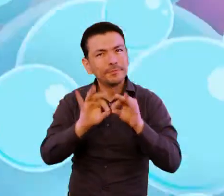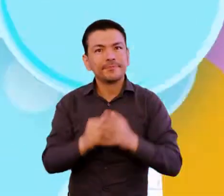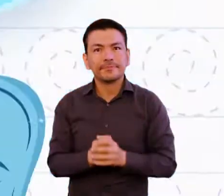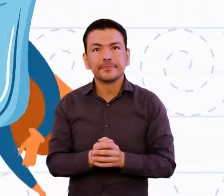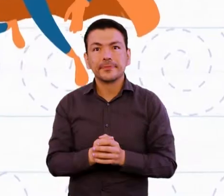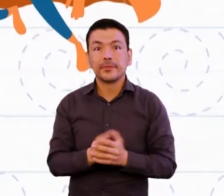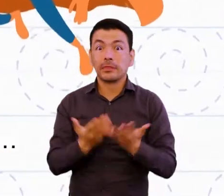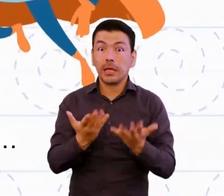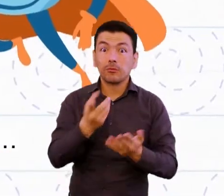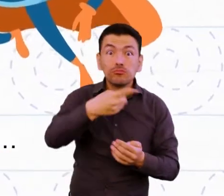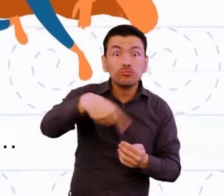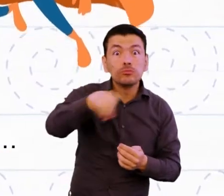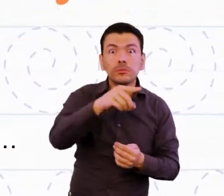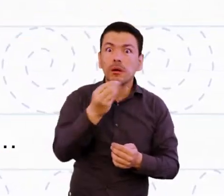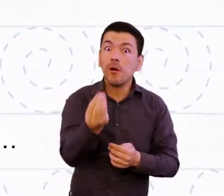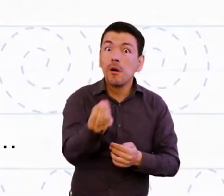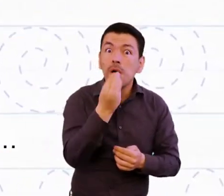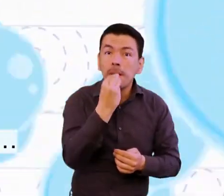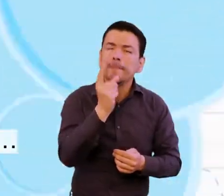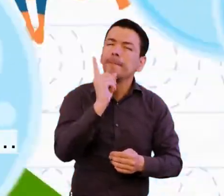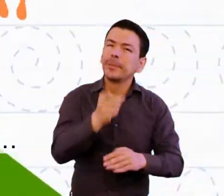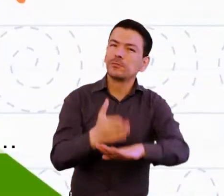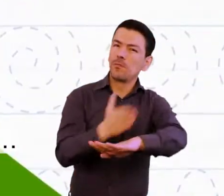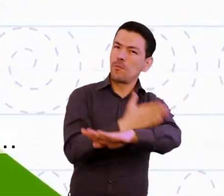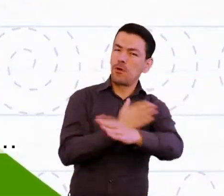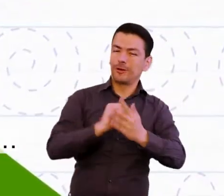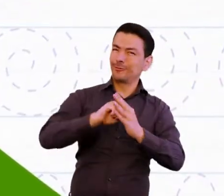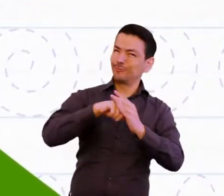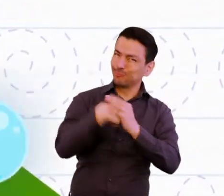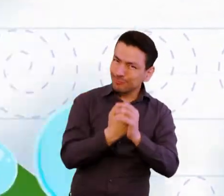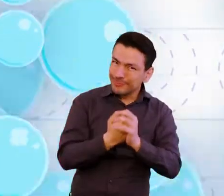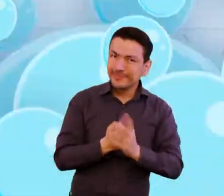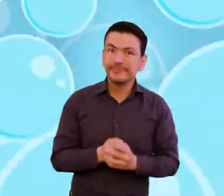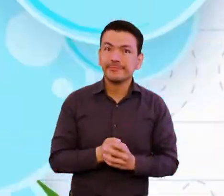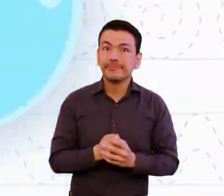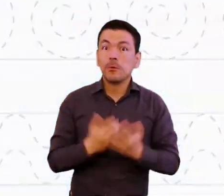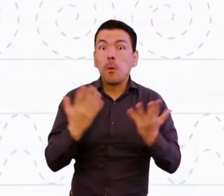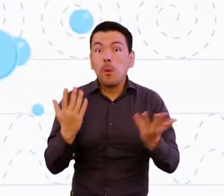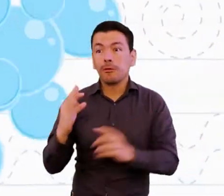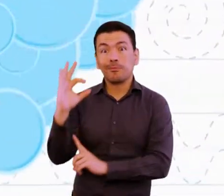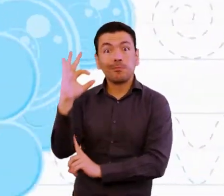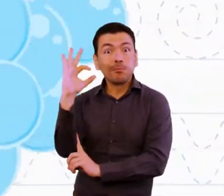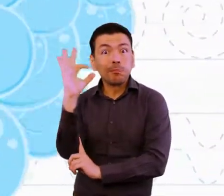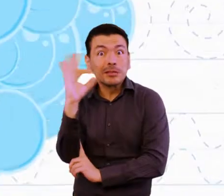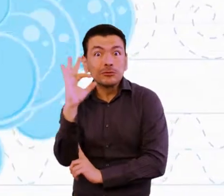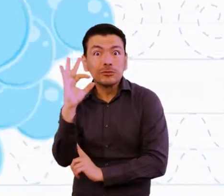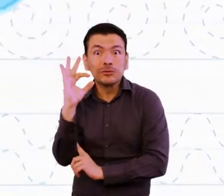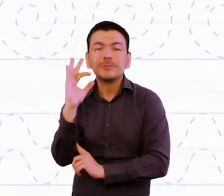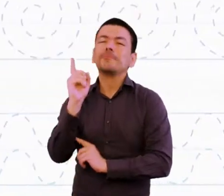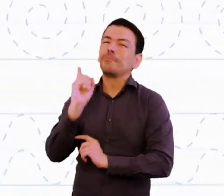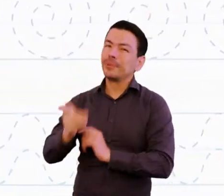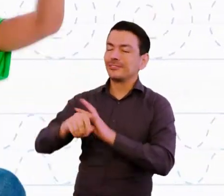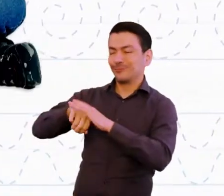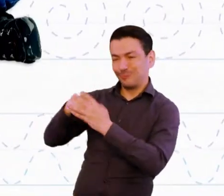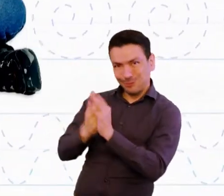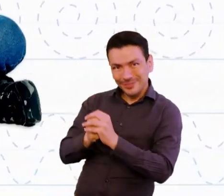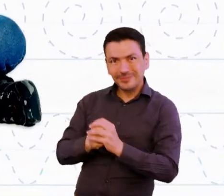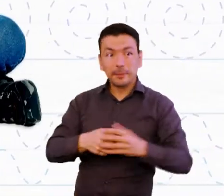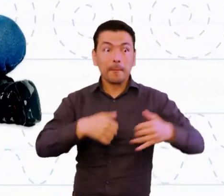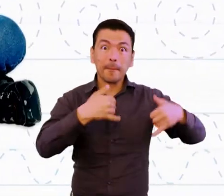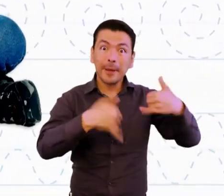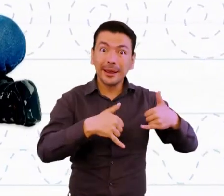wash your hands with soap before you eat and after you use the toilet and